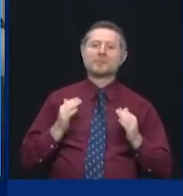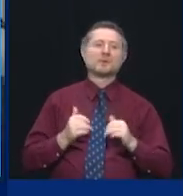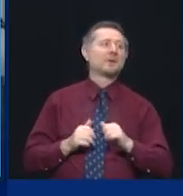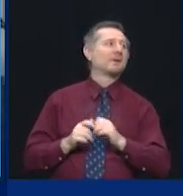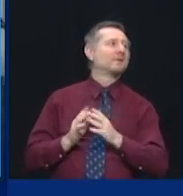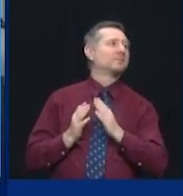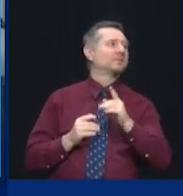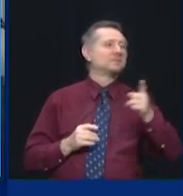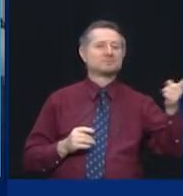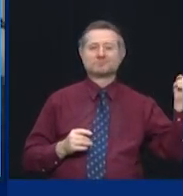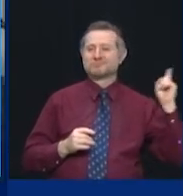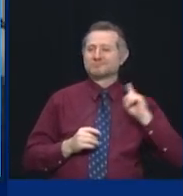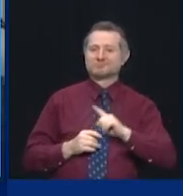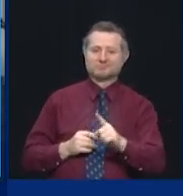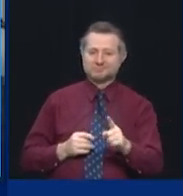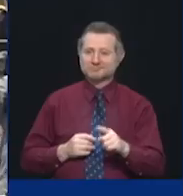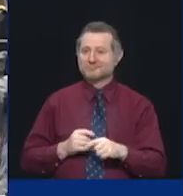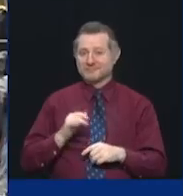America. Isn't that amazing?